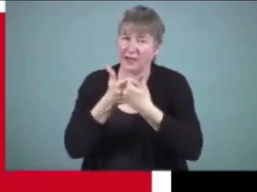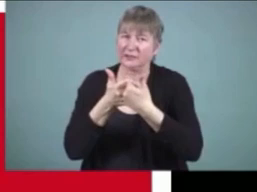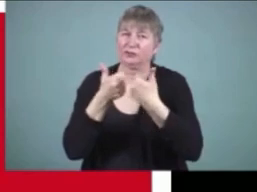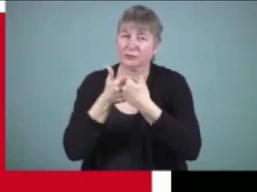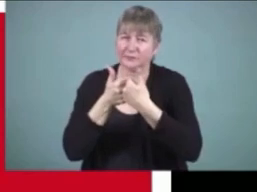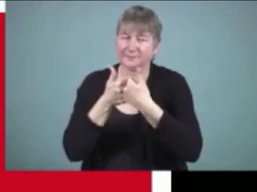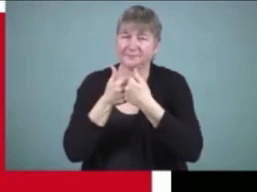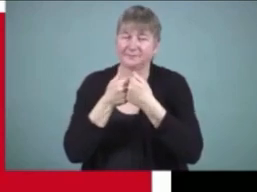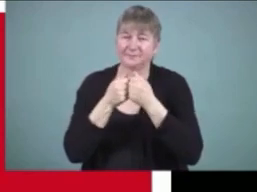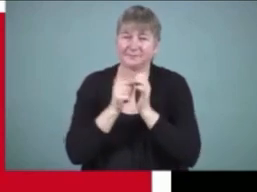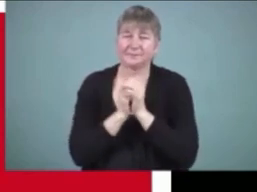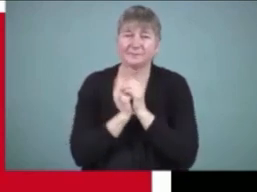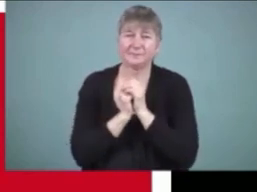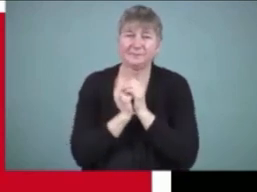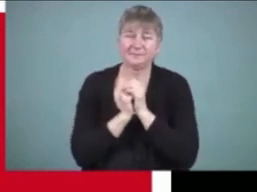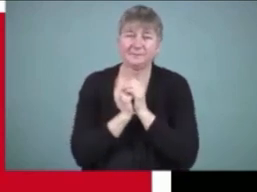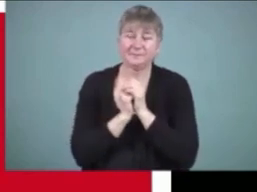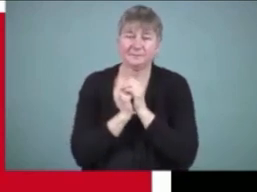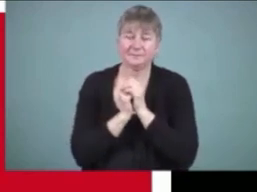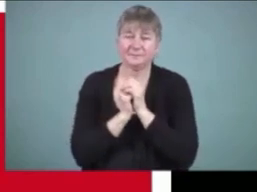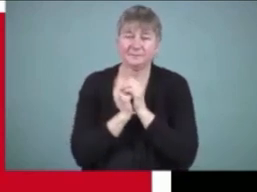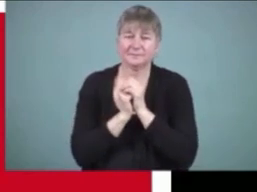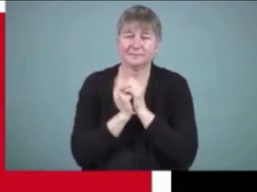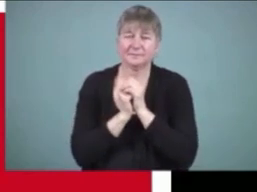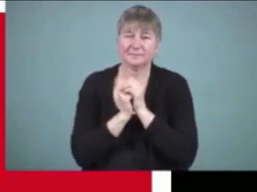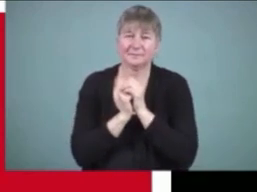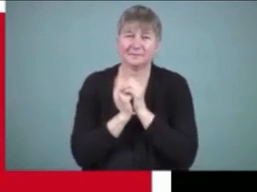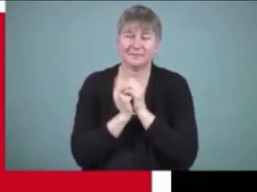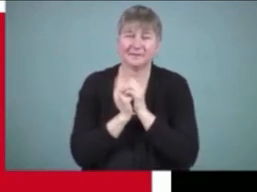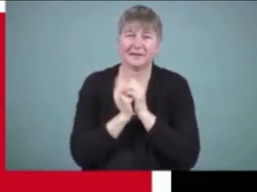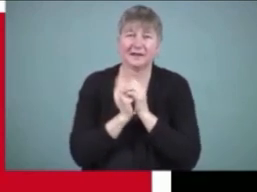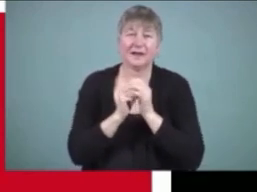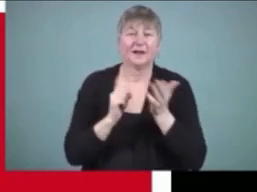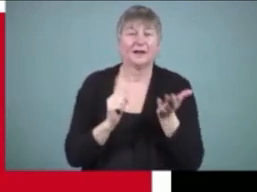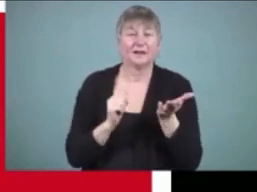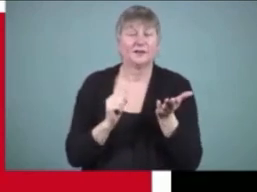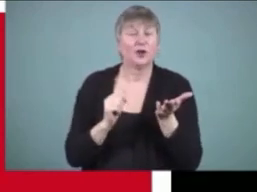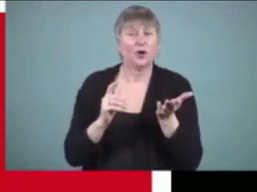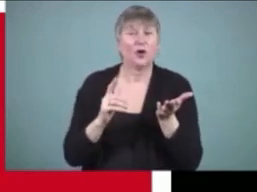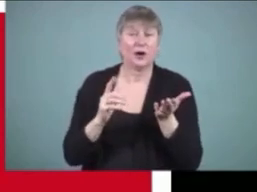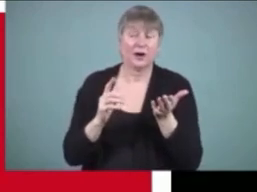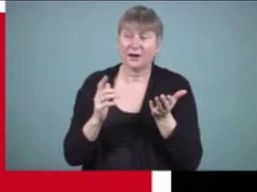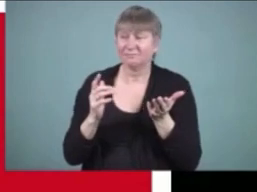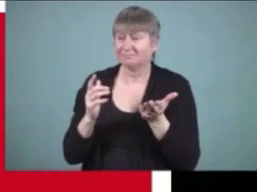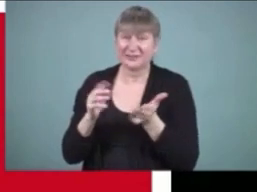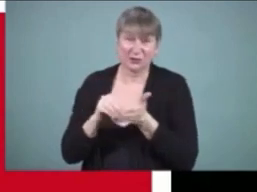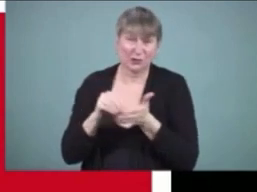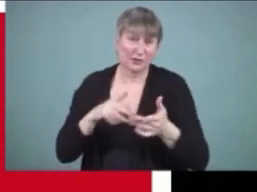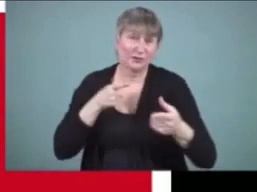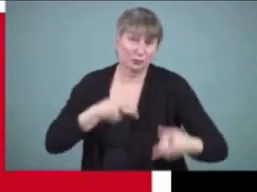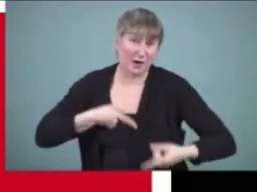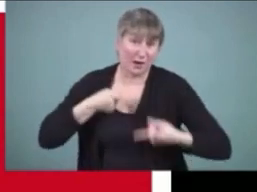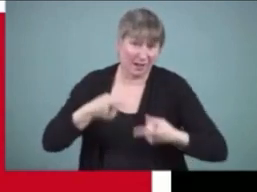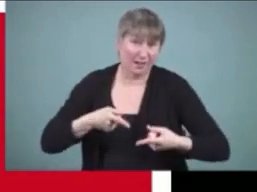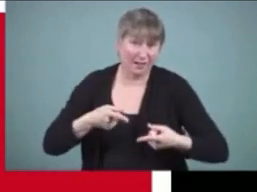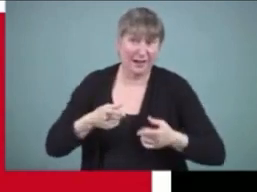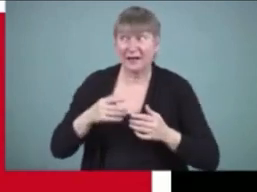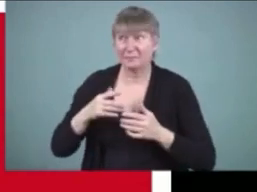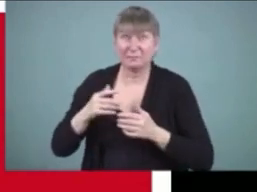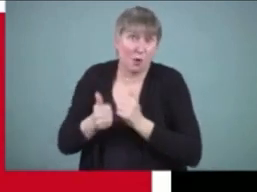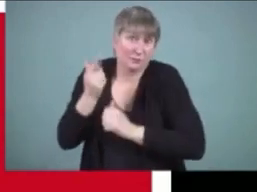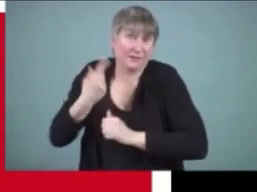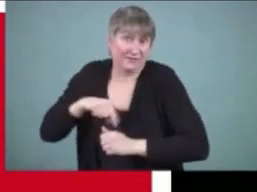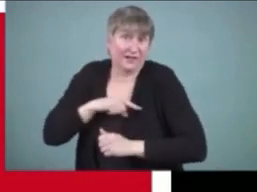on is revising the text the bit that most students and most of us struggle with is now we've got something down on the page